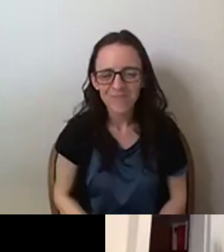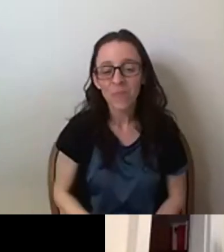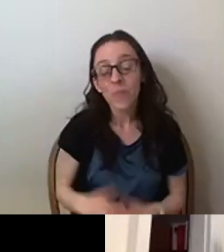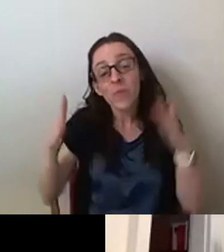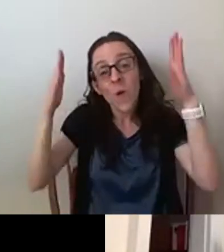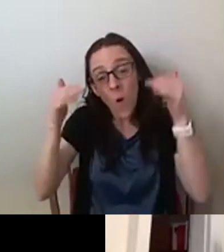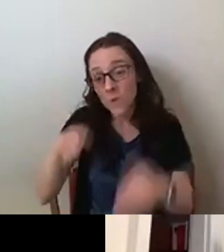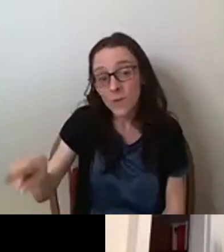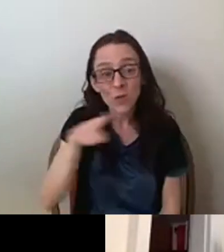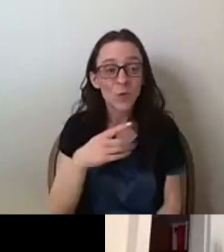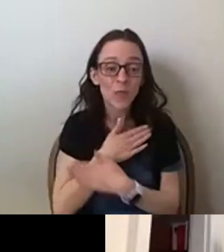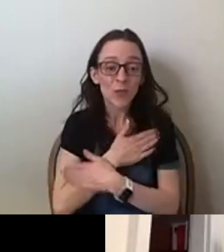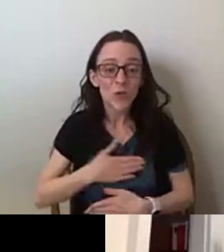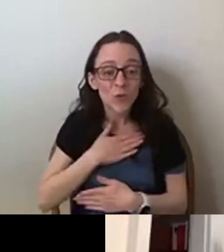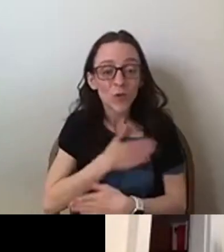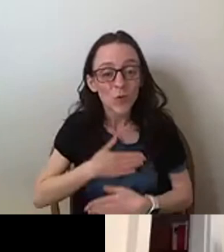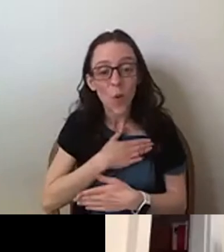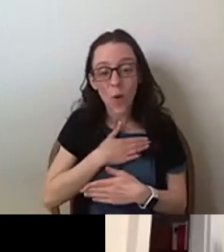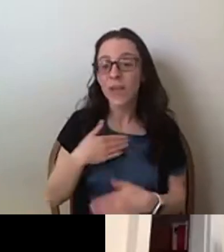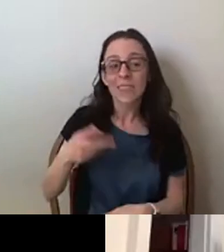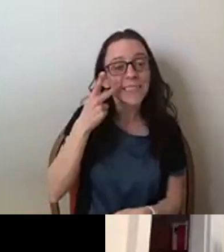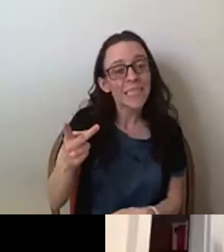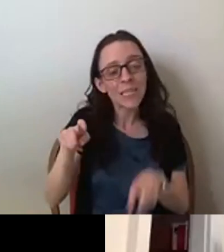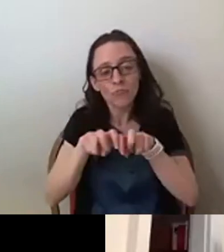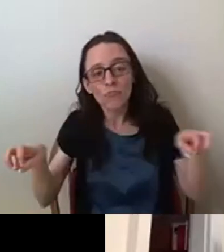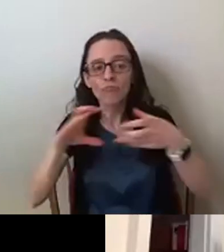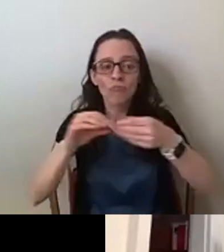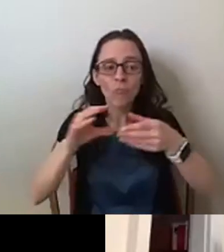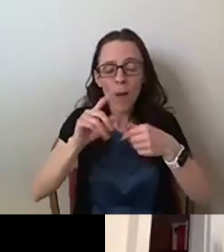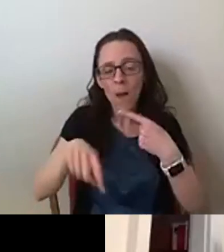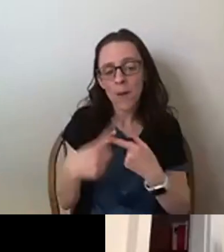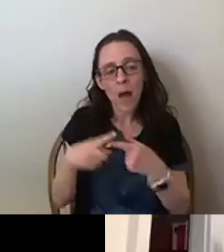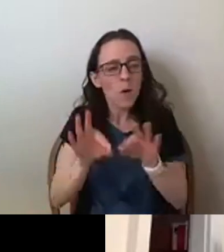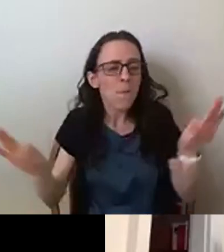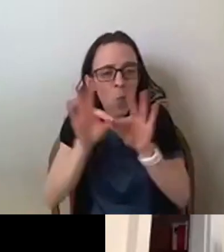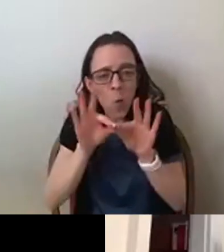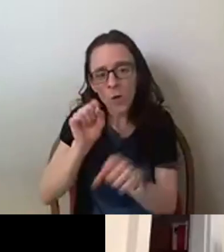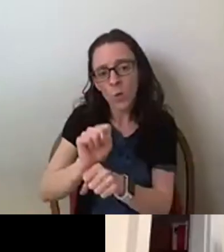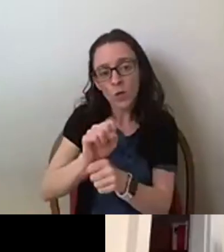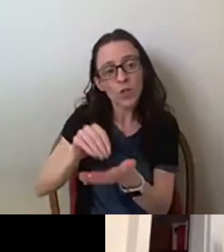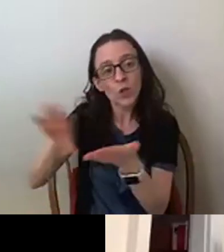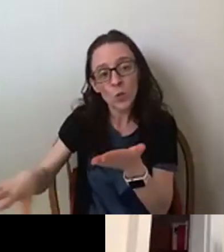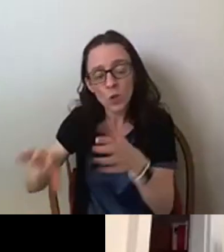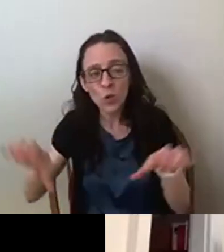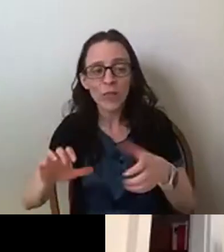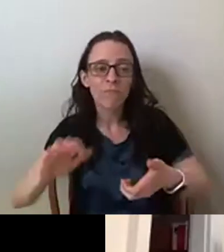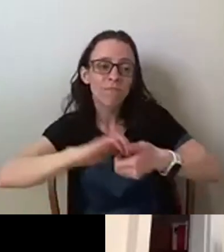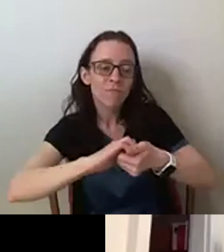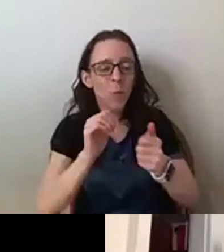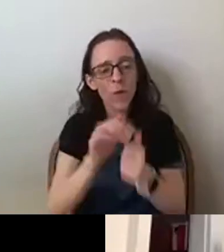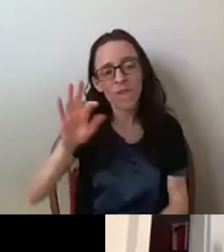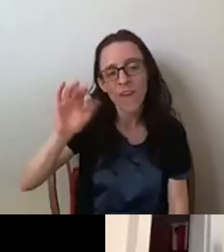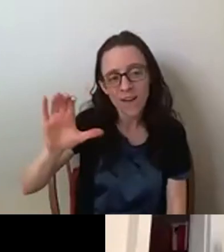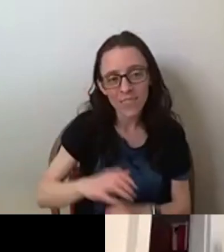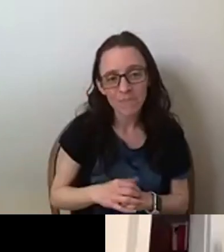you enjoy the interactions about the important work that our students are doing together with our faculty members and get a sense of the